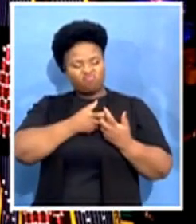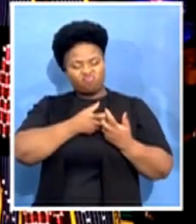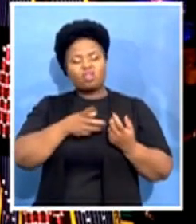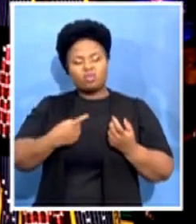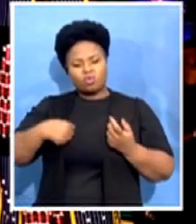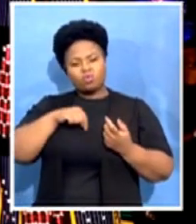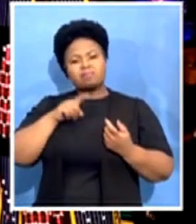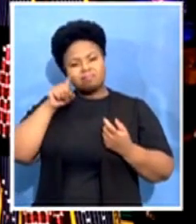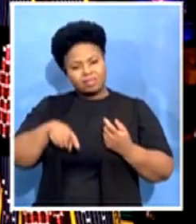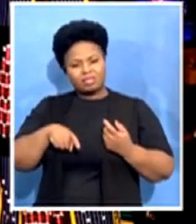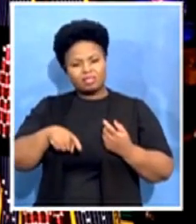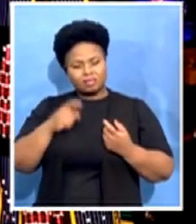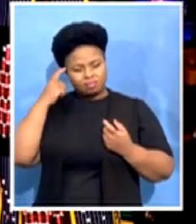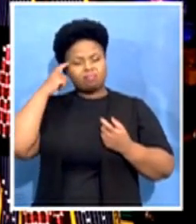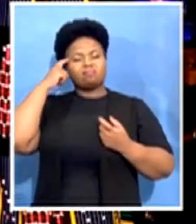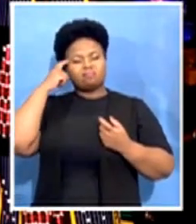royalty.